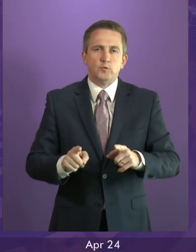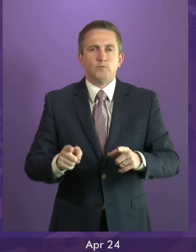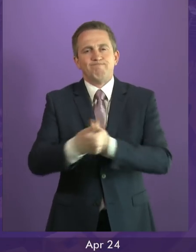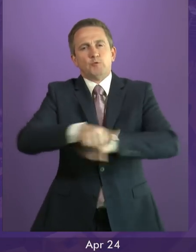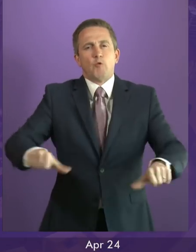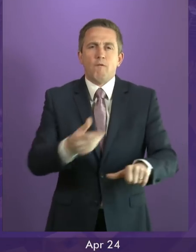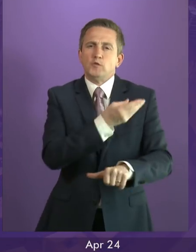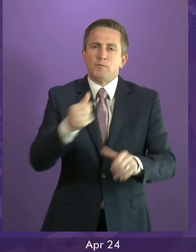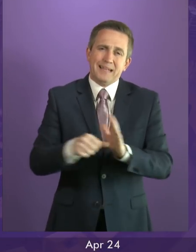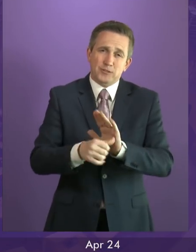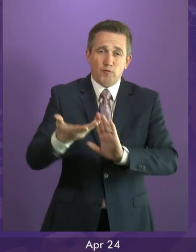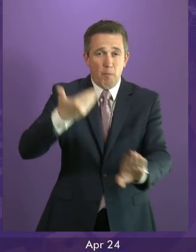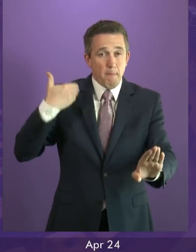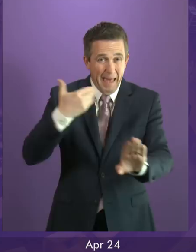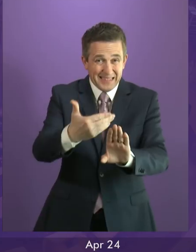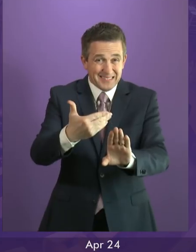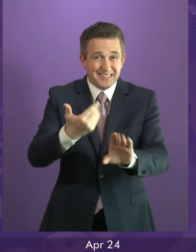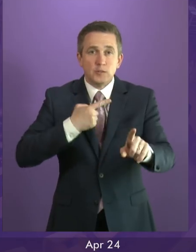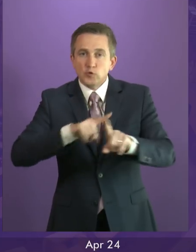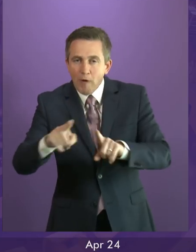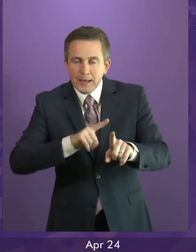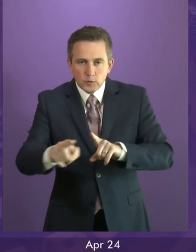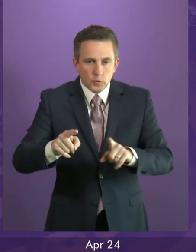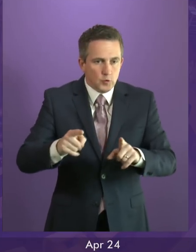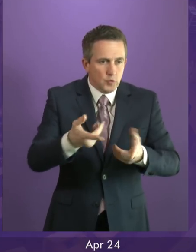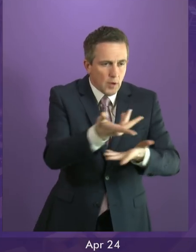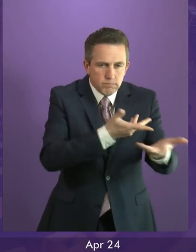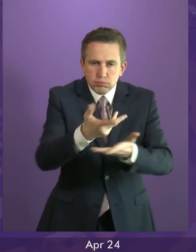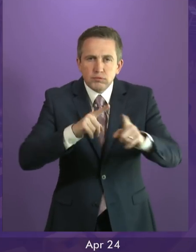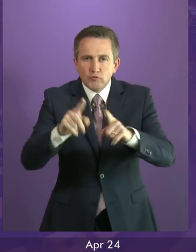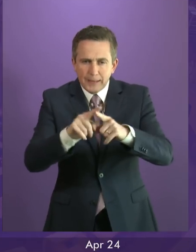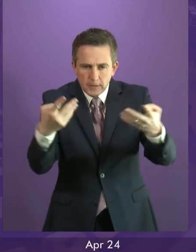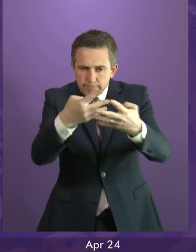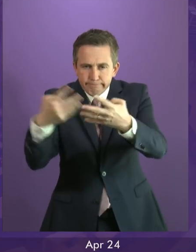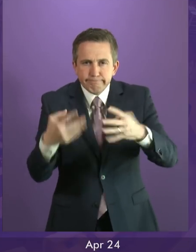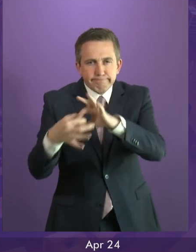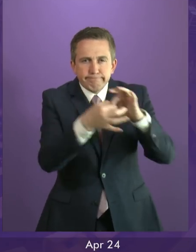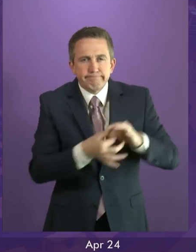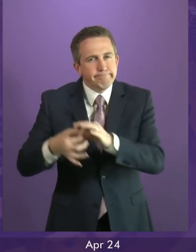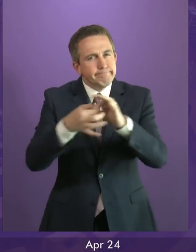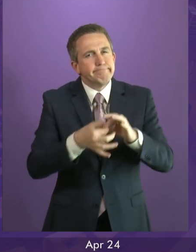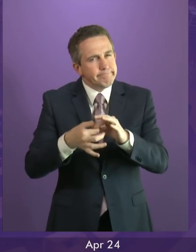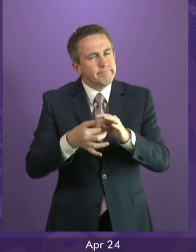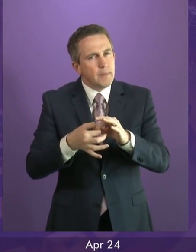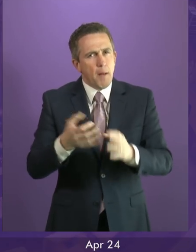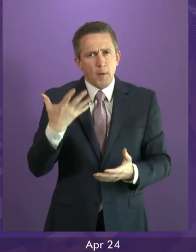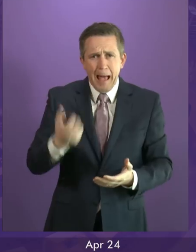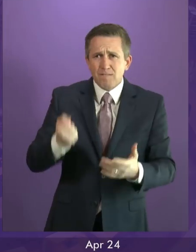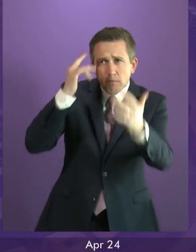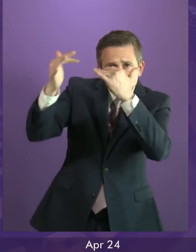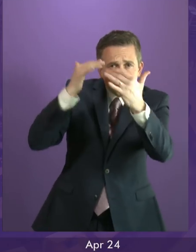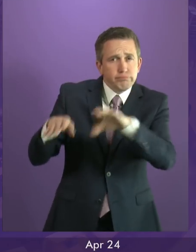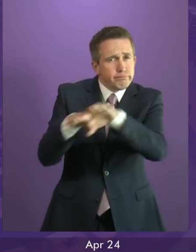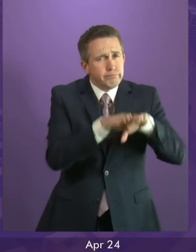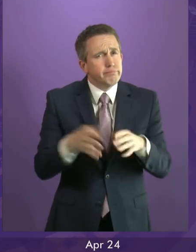Brexit and instead bring people together to focus on finding the common ground that does, I believe, exist between us.